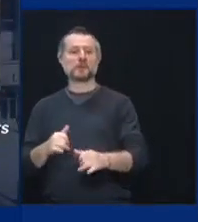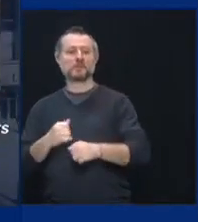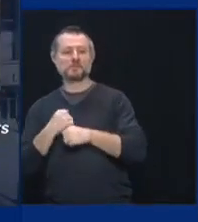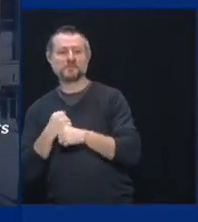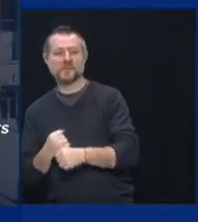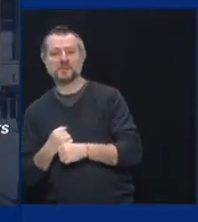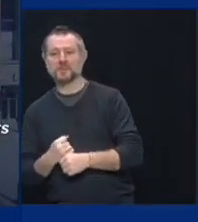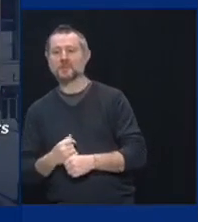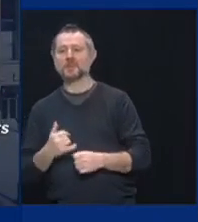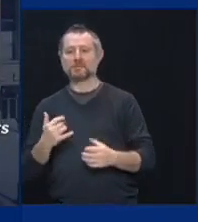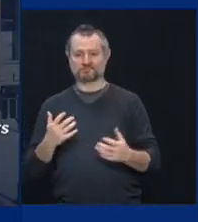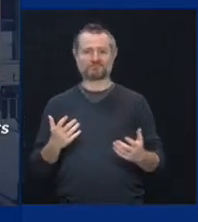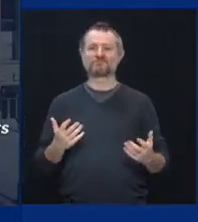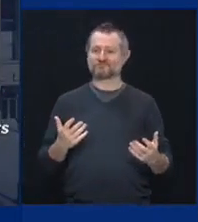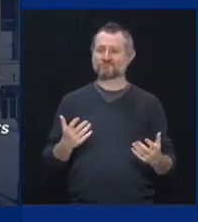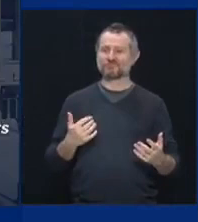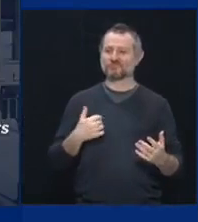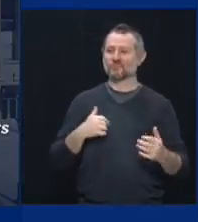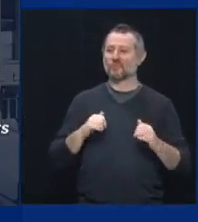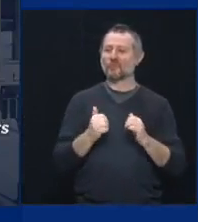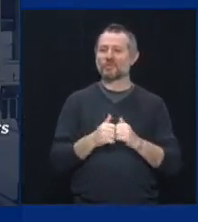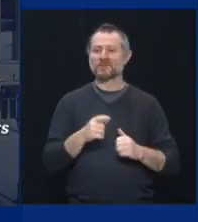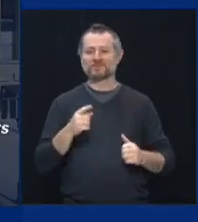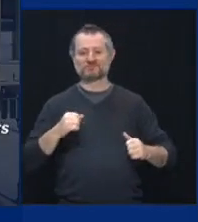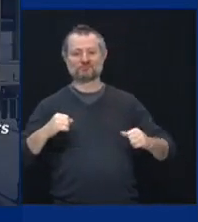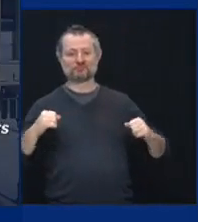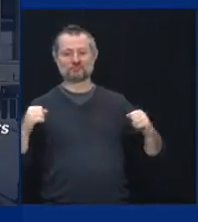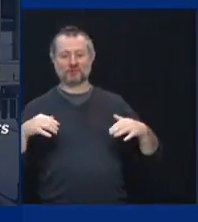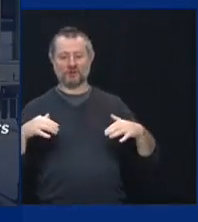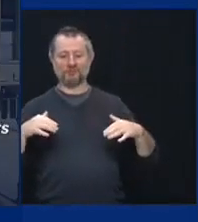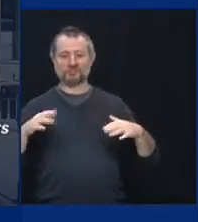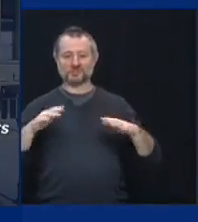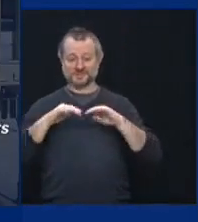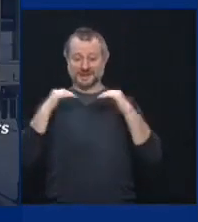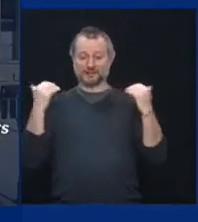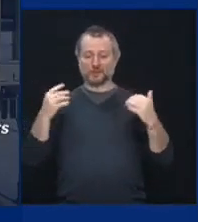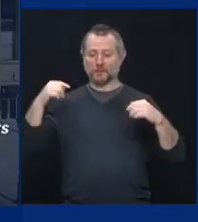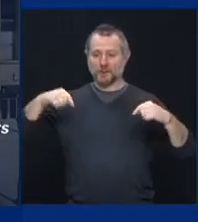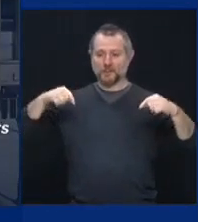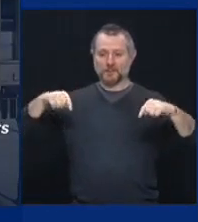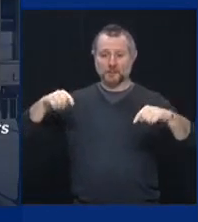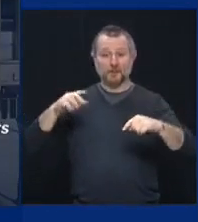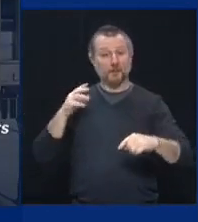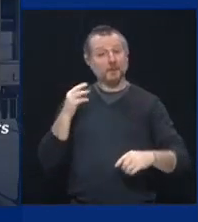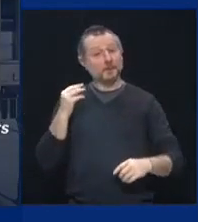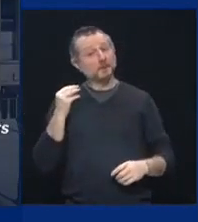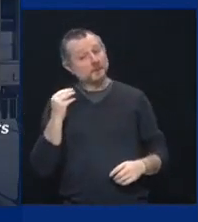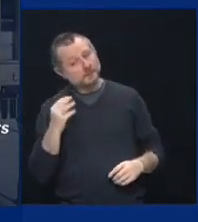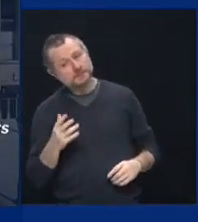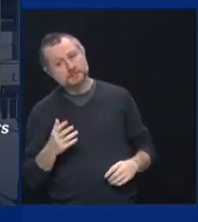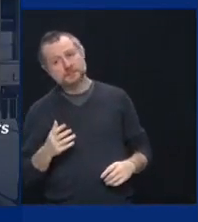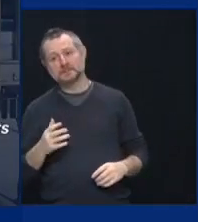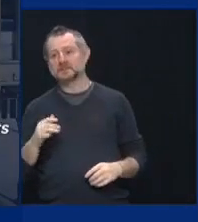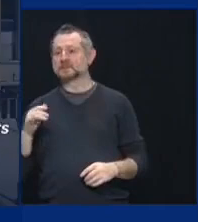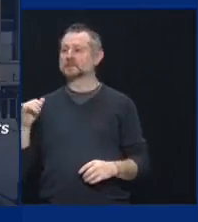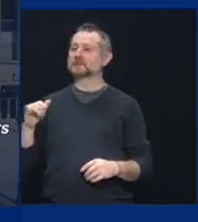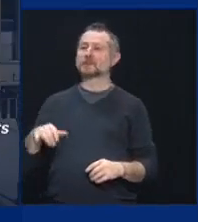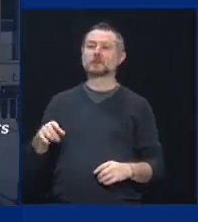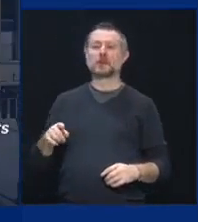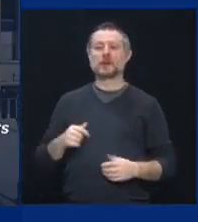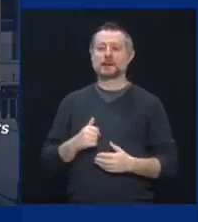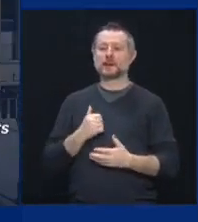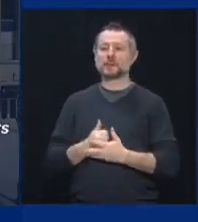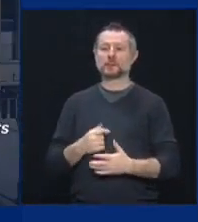with a crowd, which I tell you is just so good for the psyche. was talking to